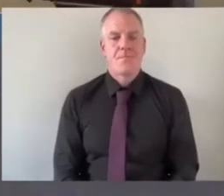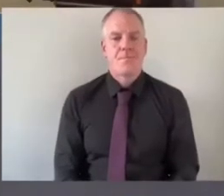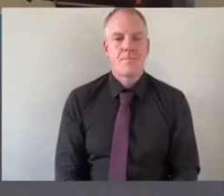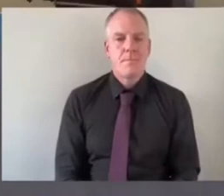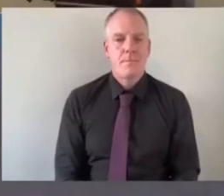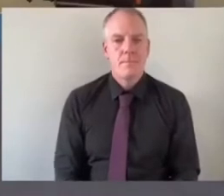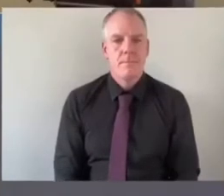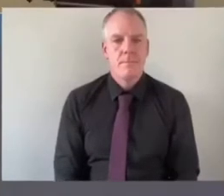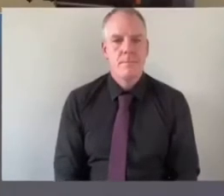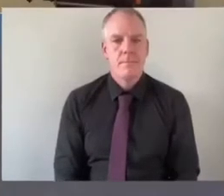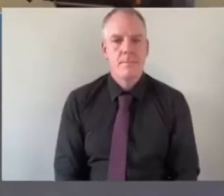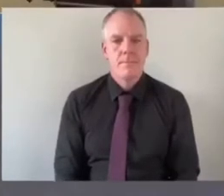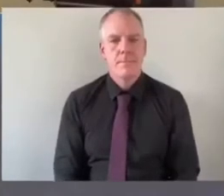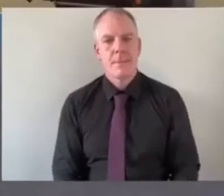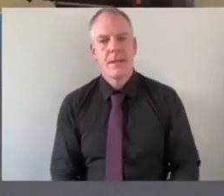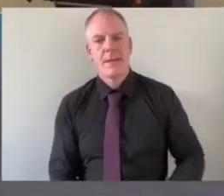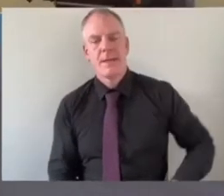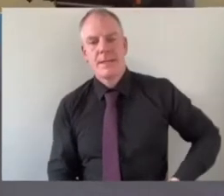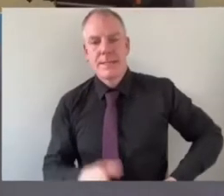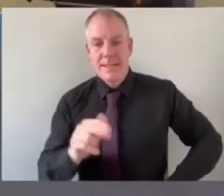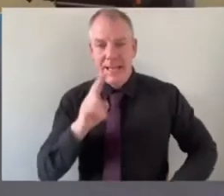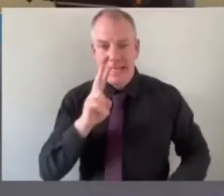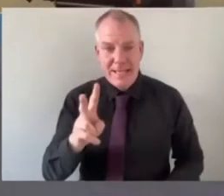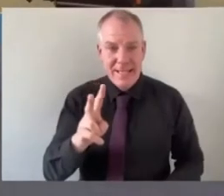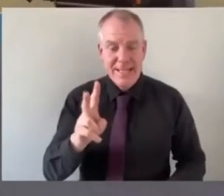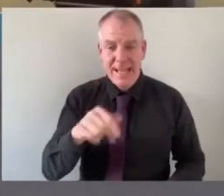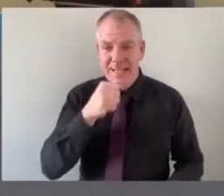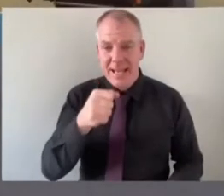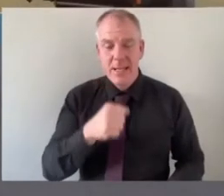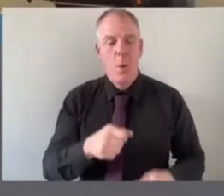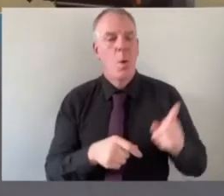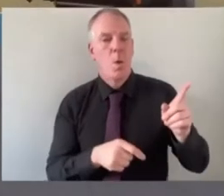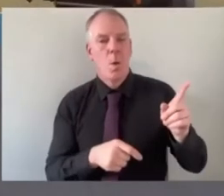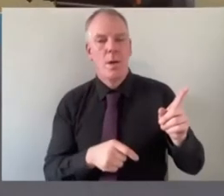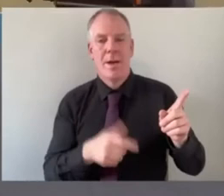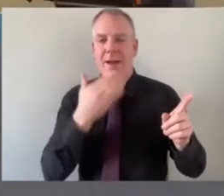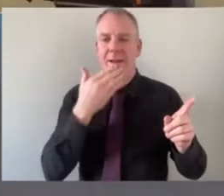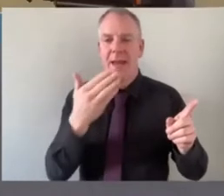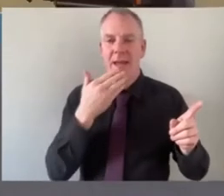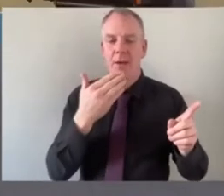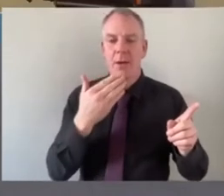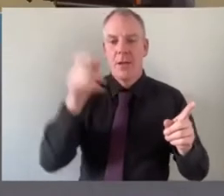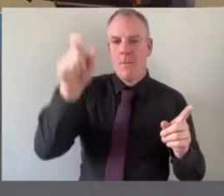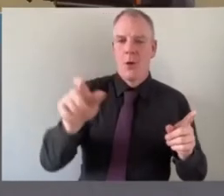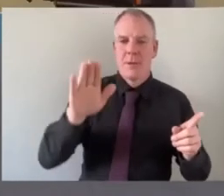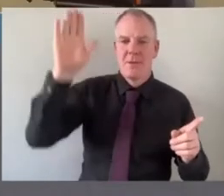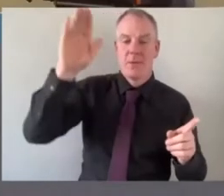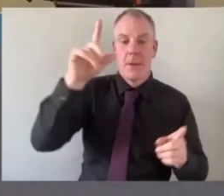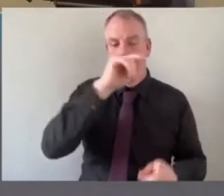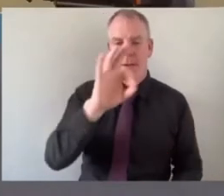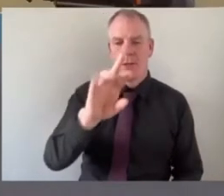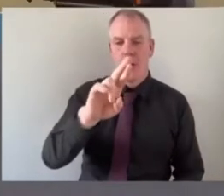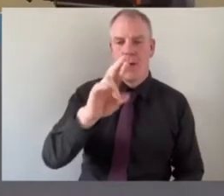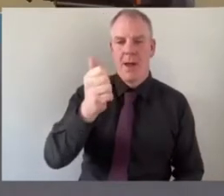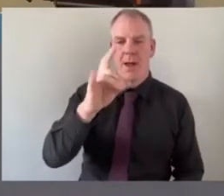i have a britney spears mike i could sing to do the gap but it's fine hi thanks very much somebody has to go first my name is graham clifford i'm